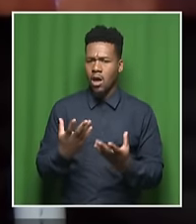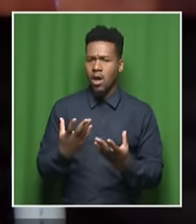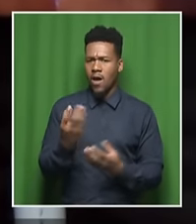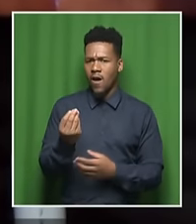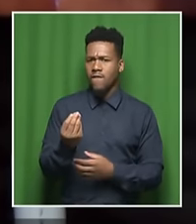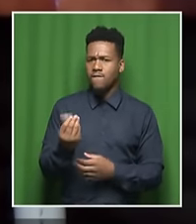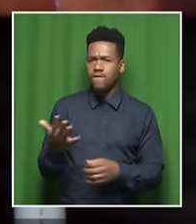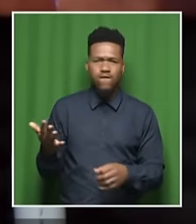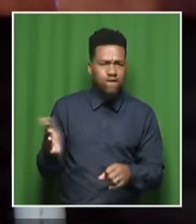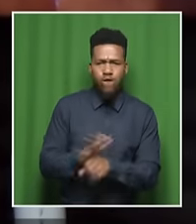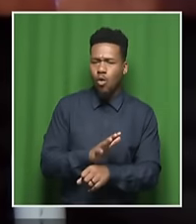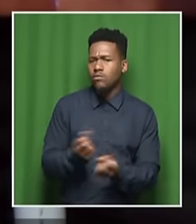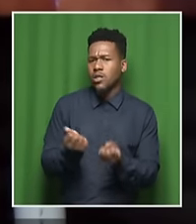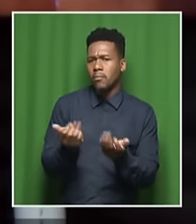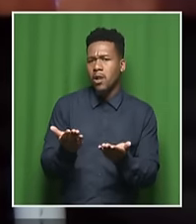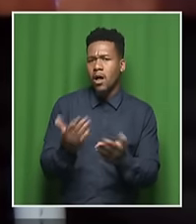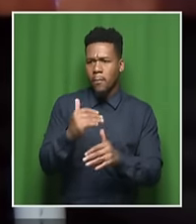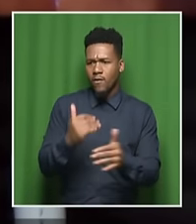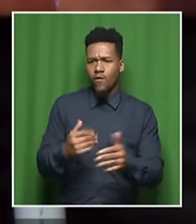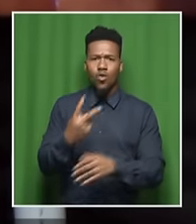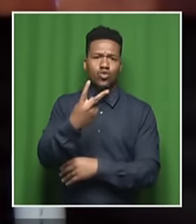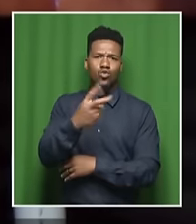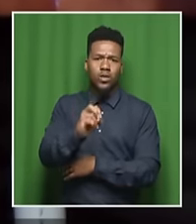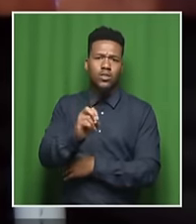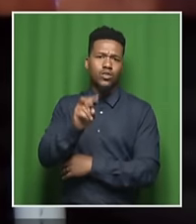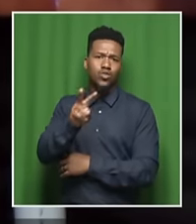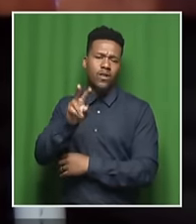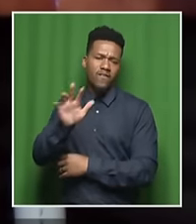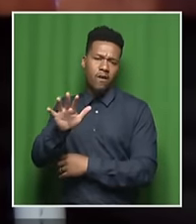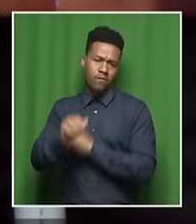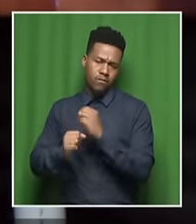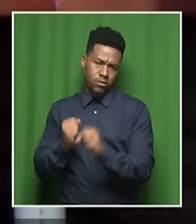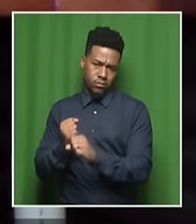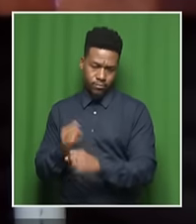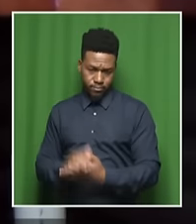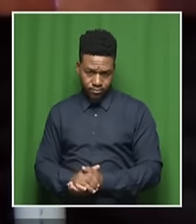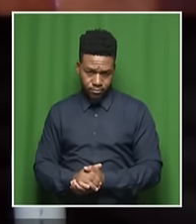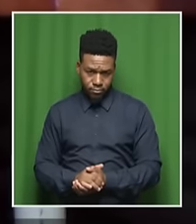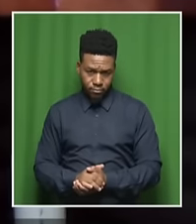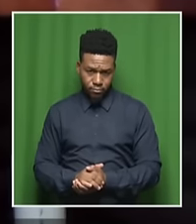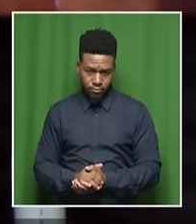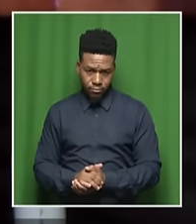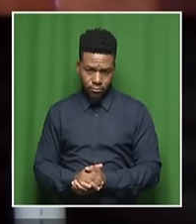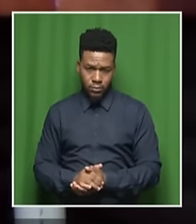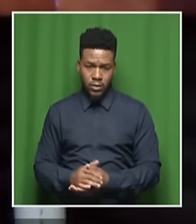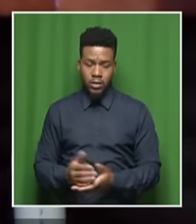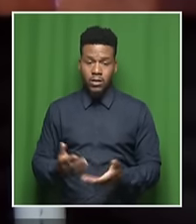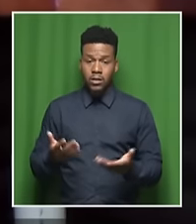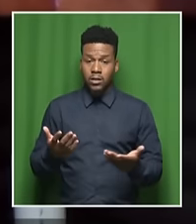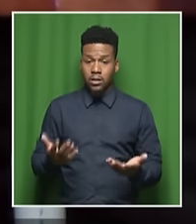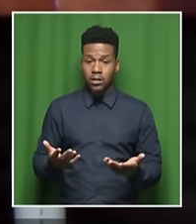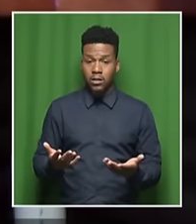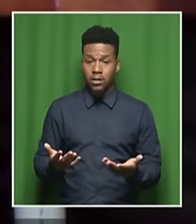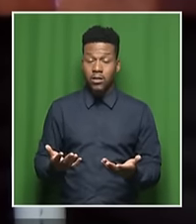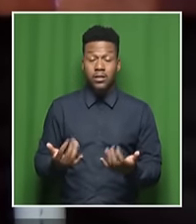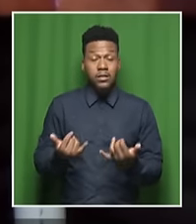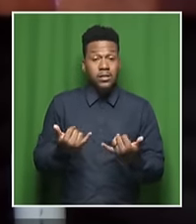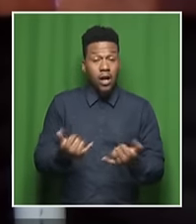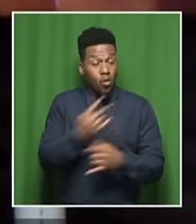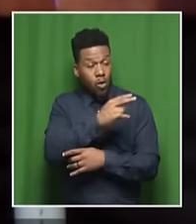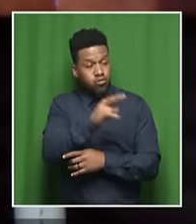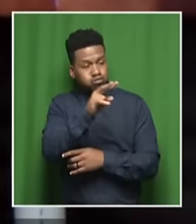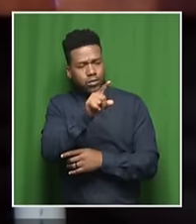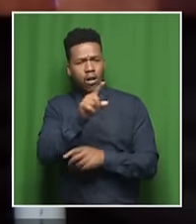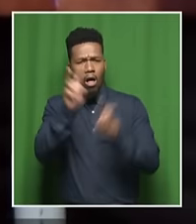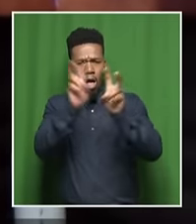So the point I'd like to make is that, as we saw with the Eskom crisis, the